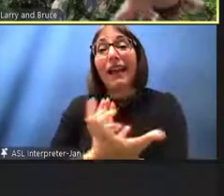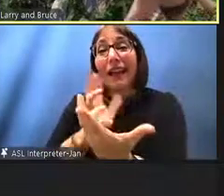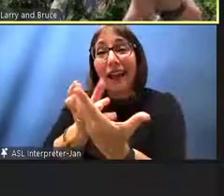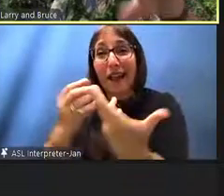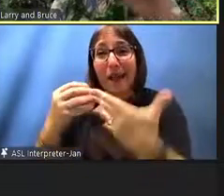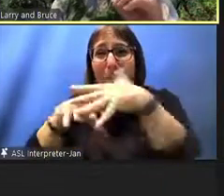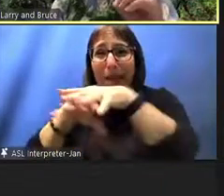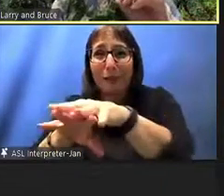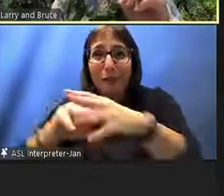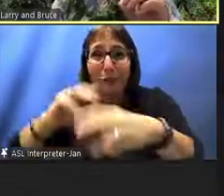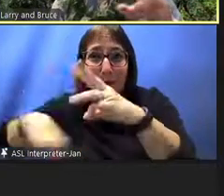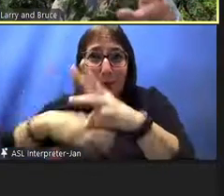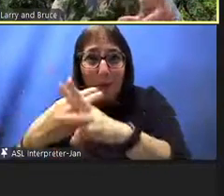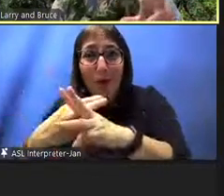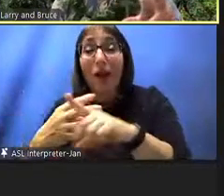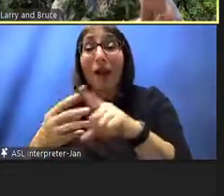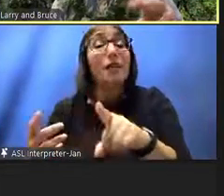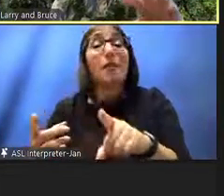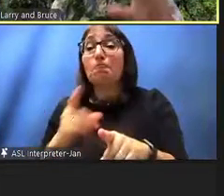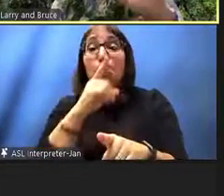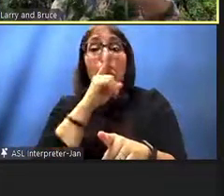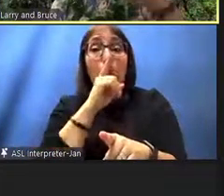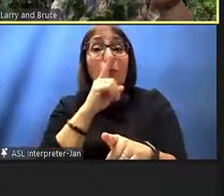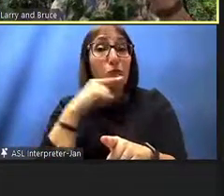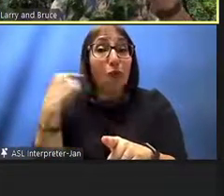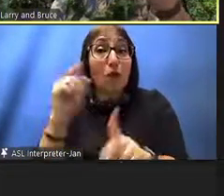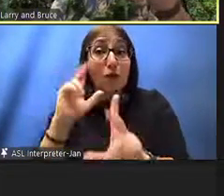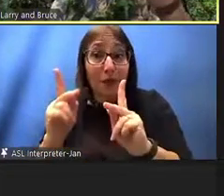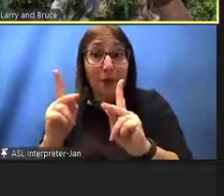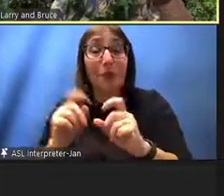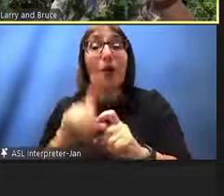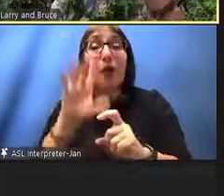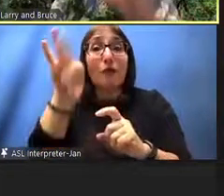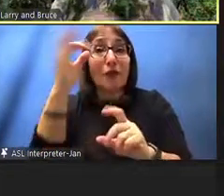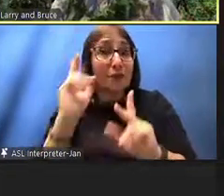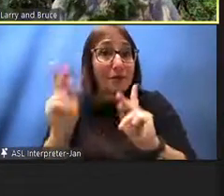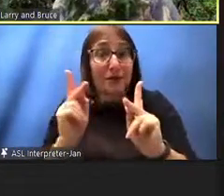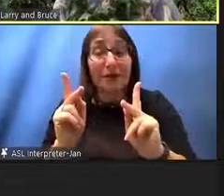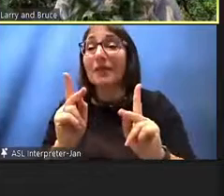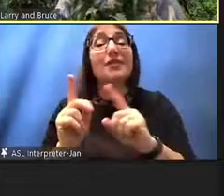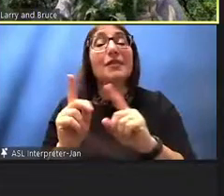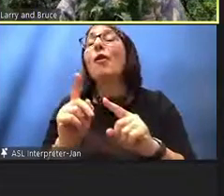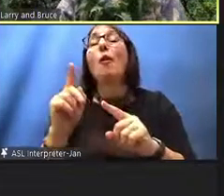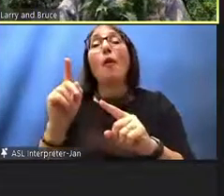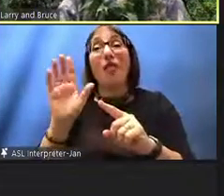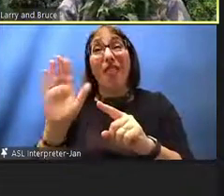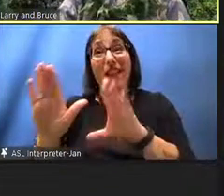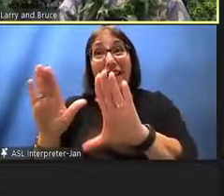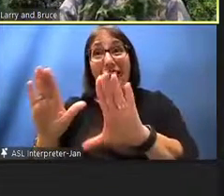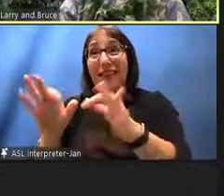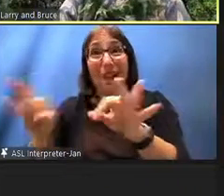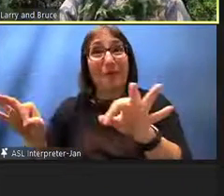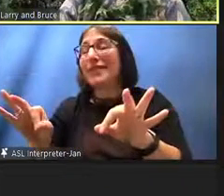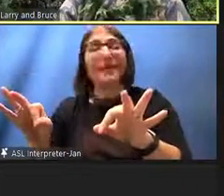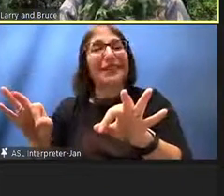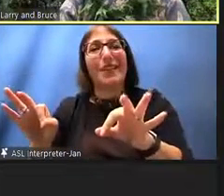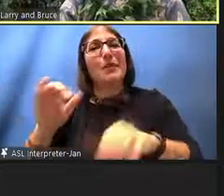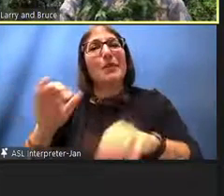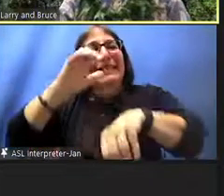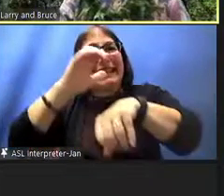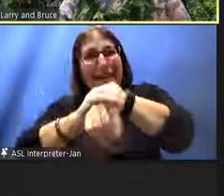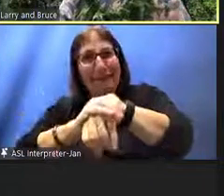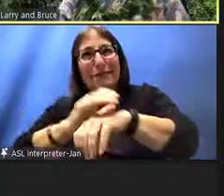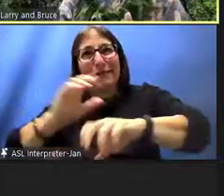you know take over here as well but it happens to be english so that's